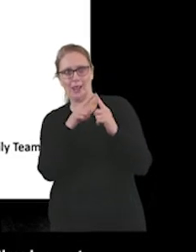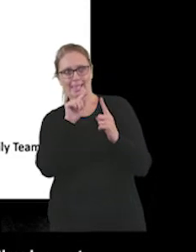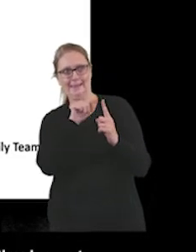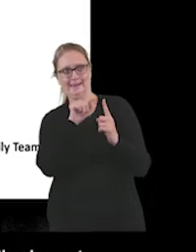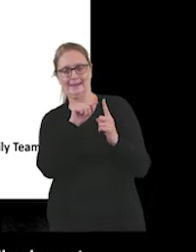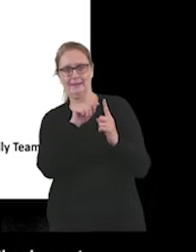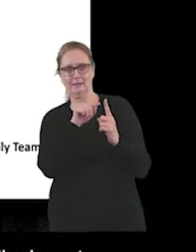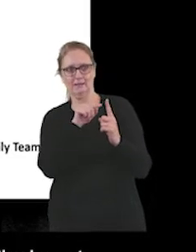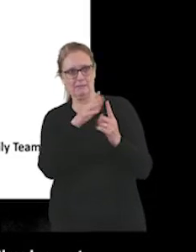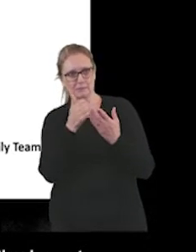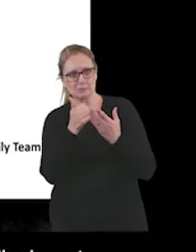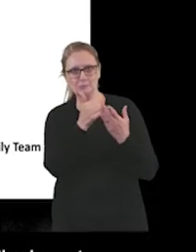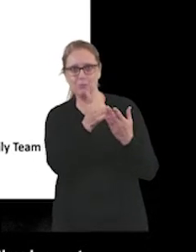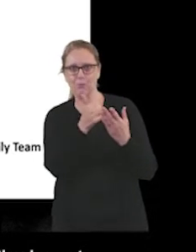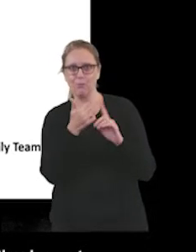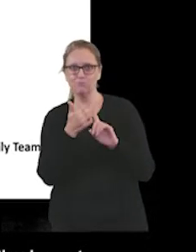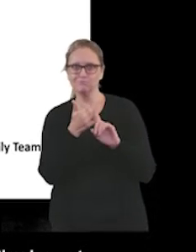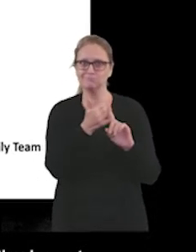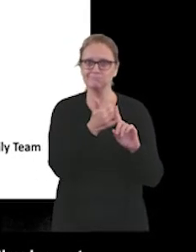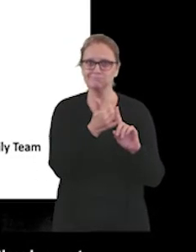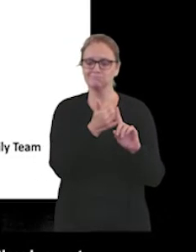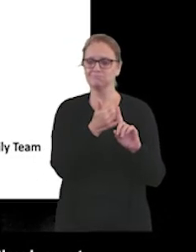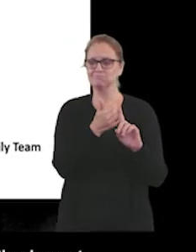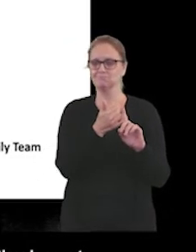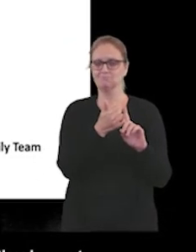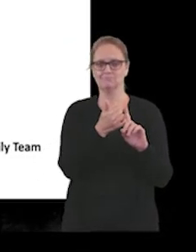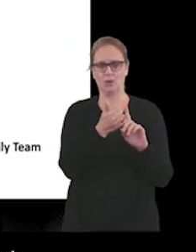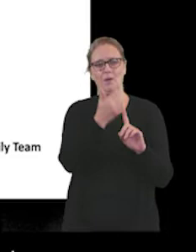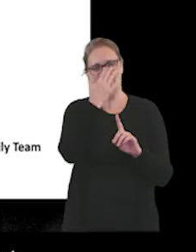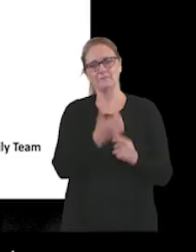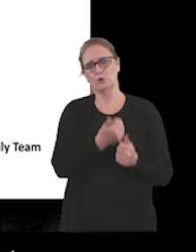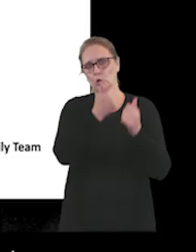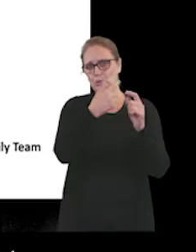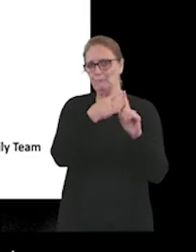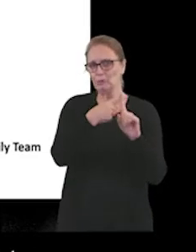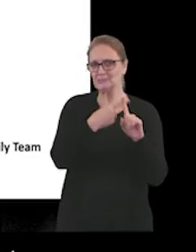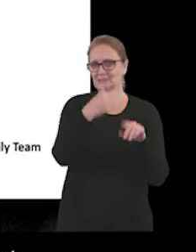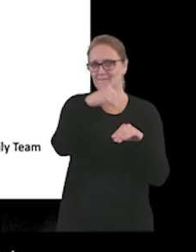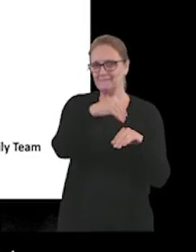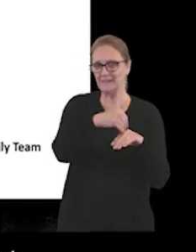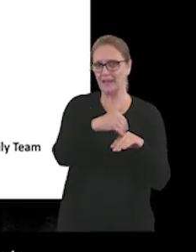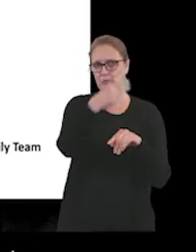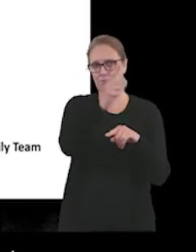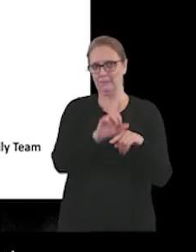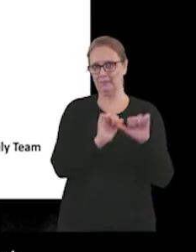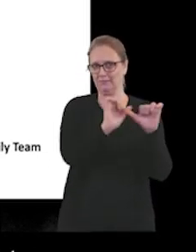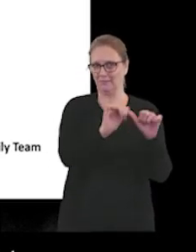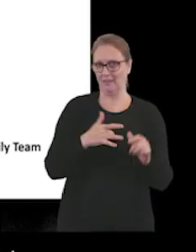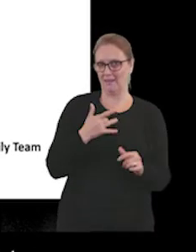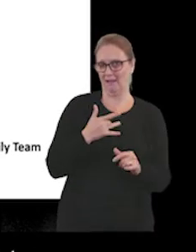really positive impact on young people's lives. And so it's really great to be able to